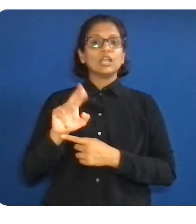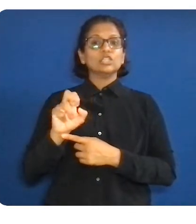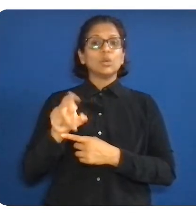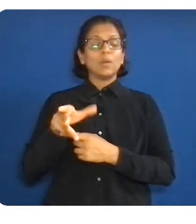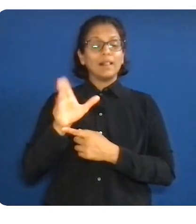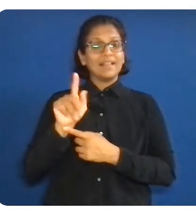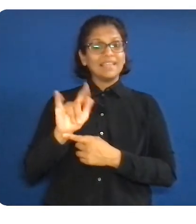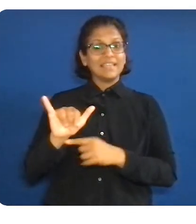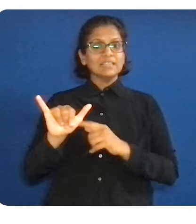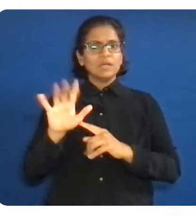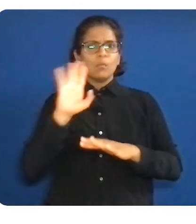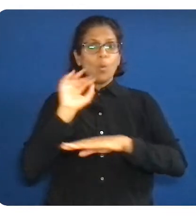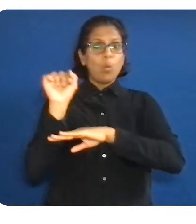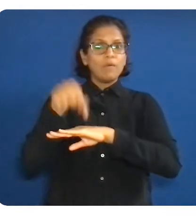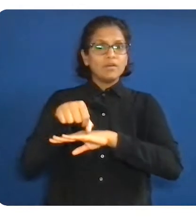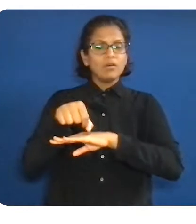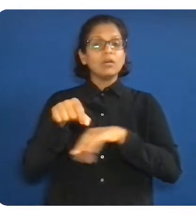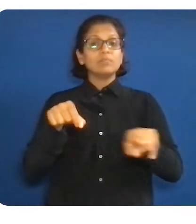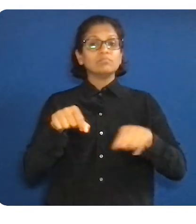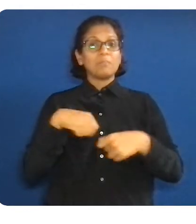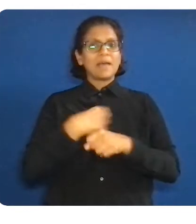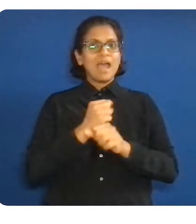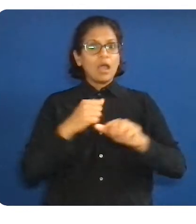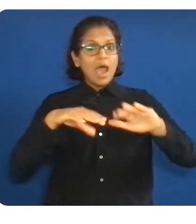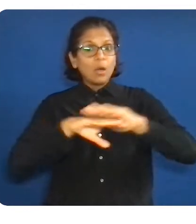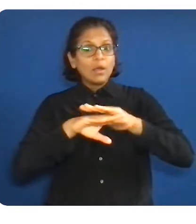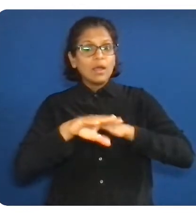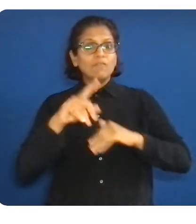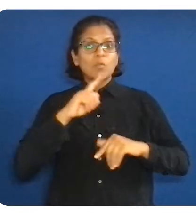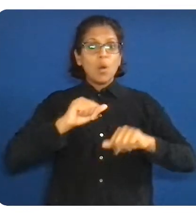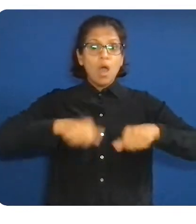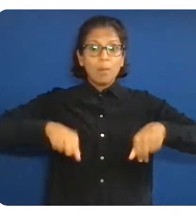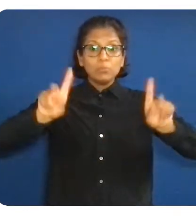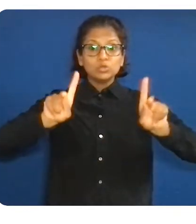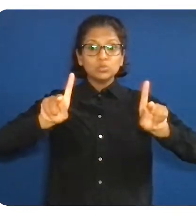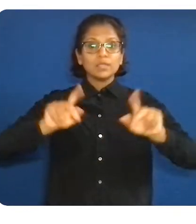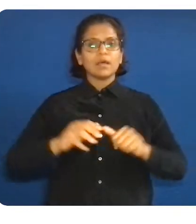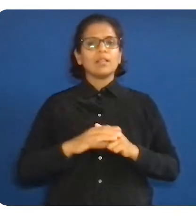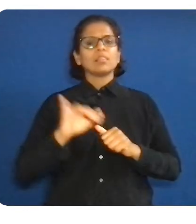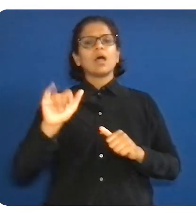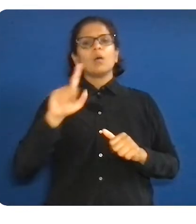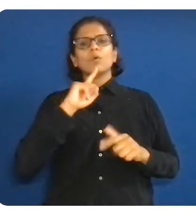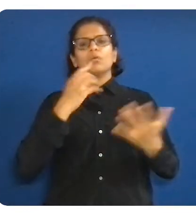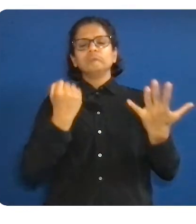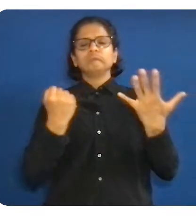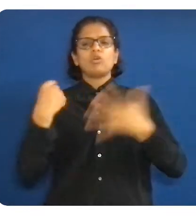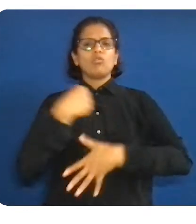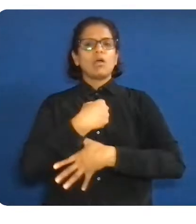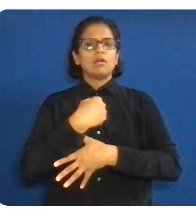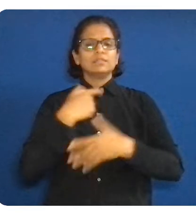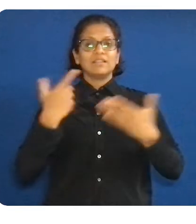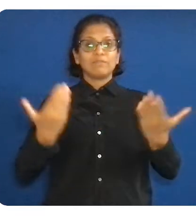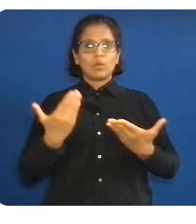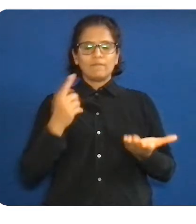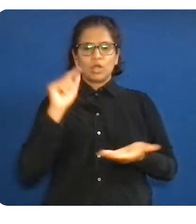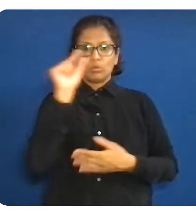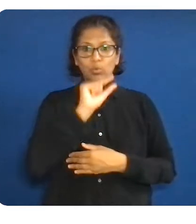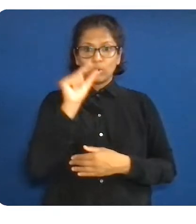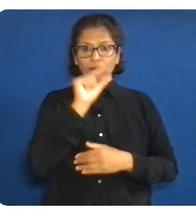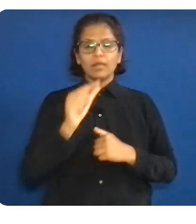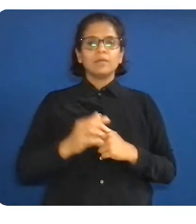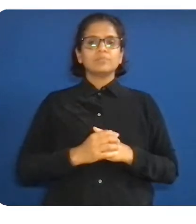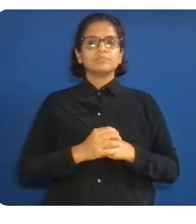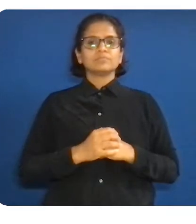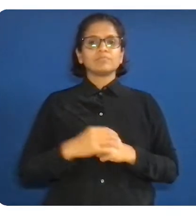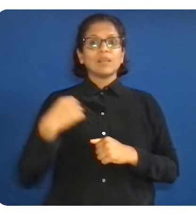And we're taking decisive actions that create opportunities and steadily grow a workforce that reflects the world around